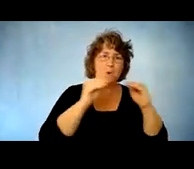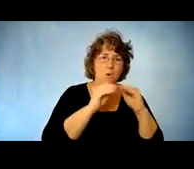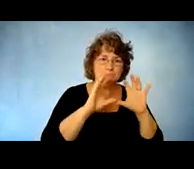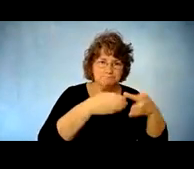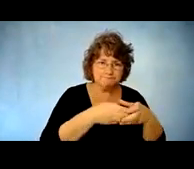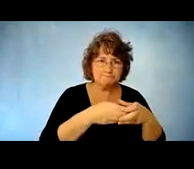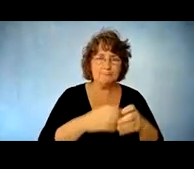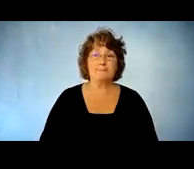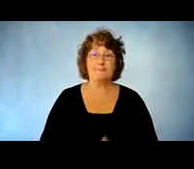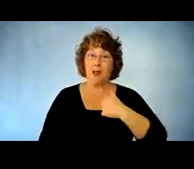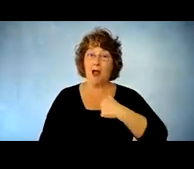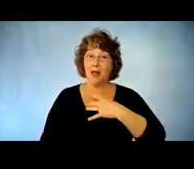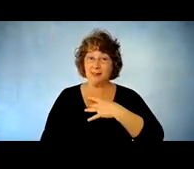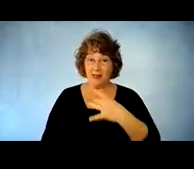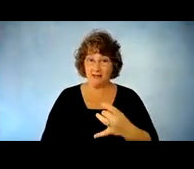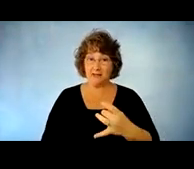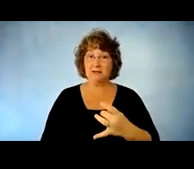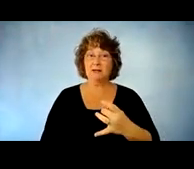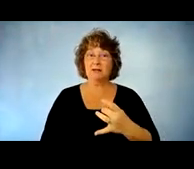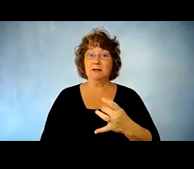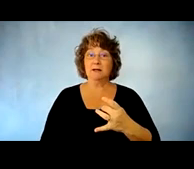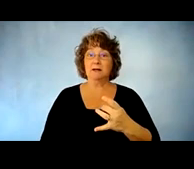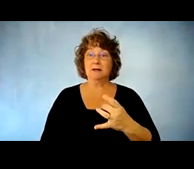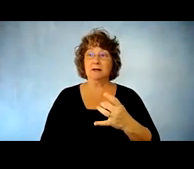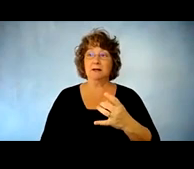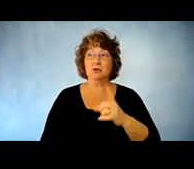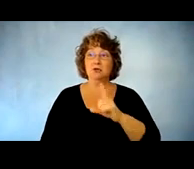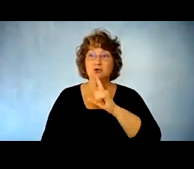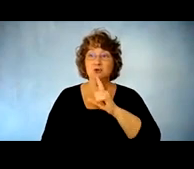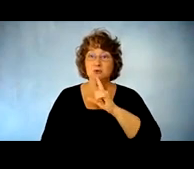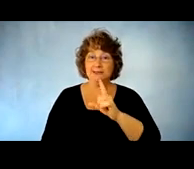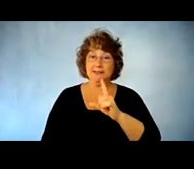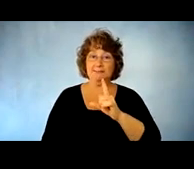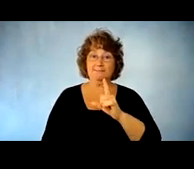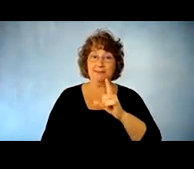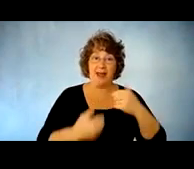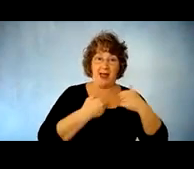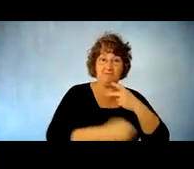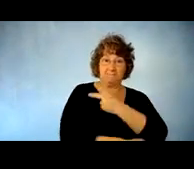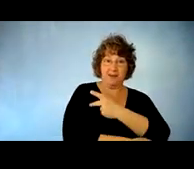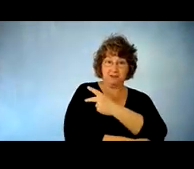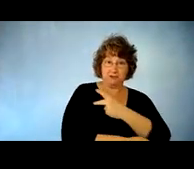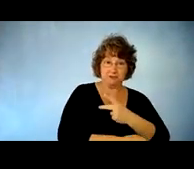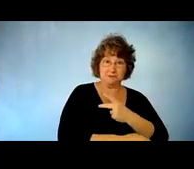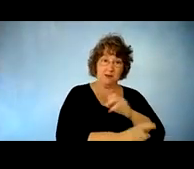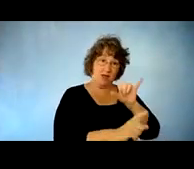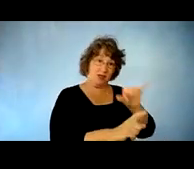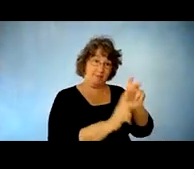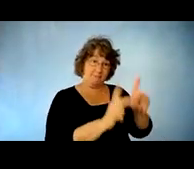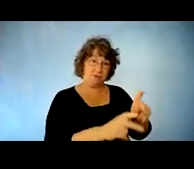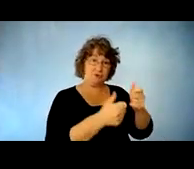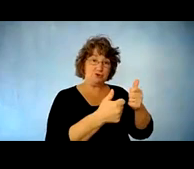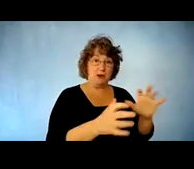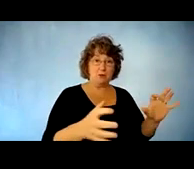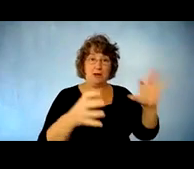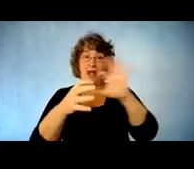with um other individuals who've achieved similar goals that have gone through our program so let's say they have a similar level